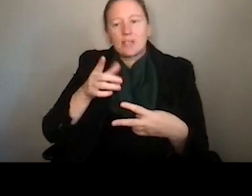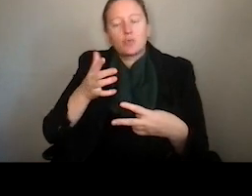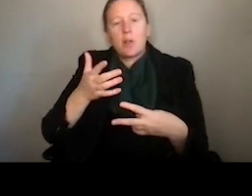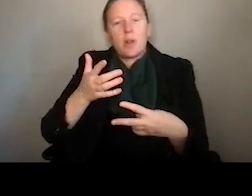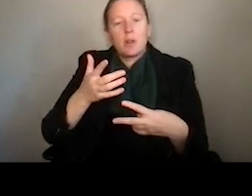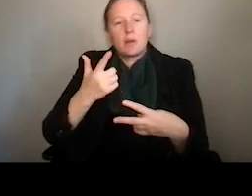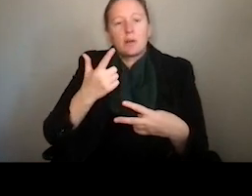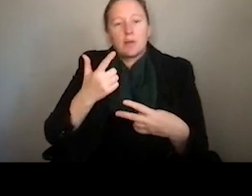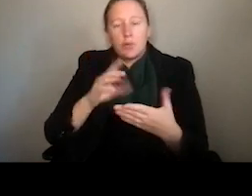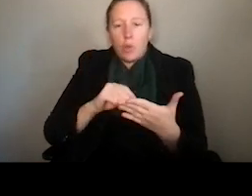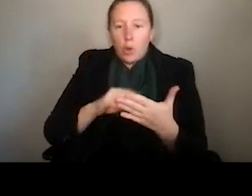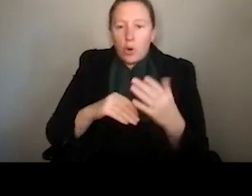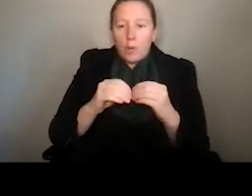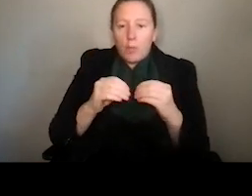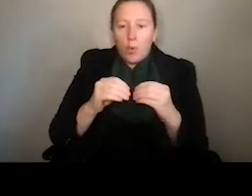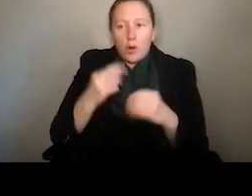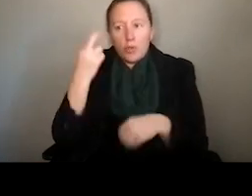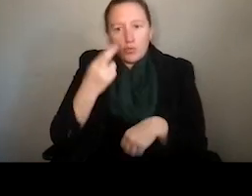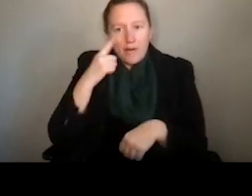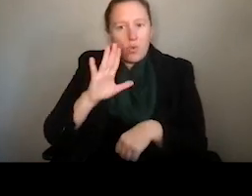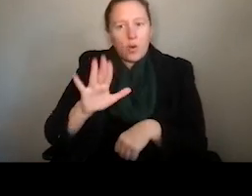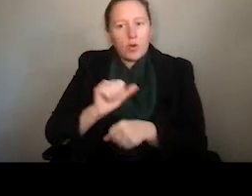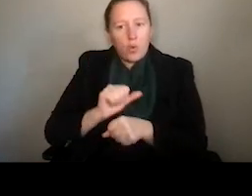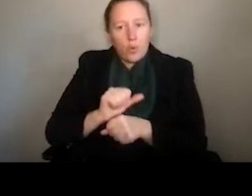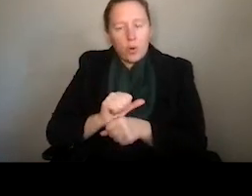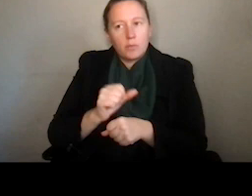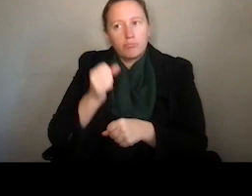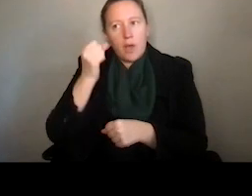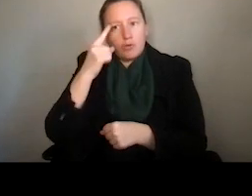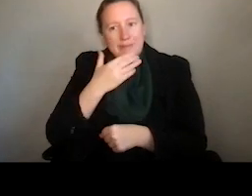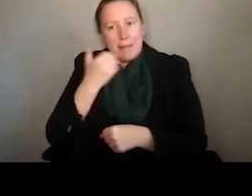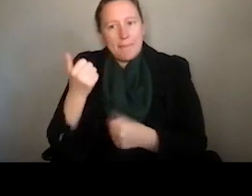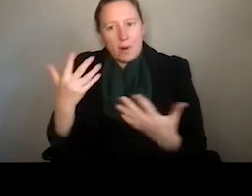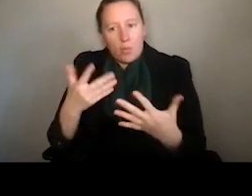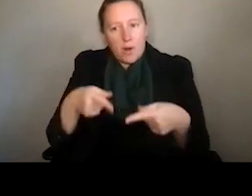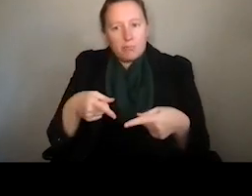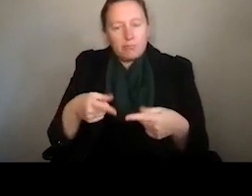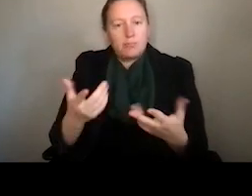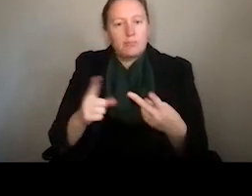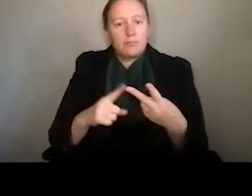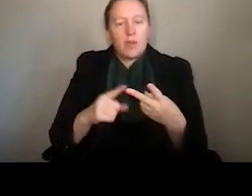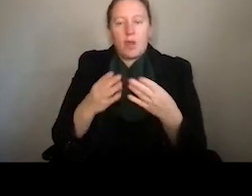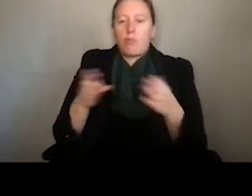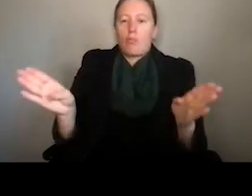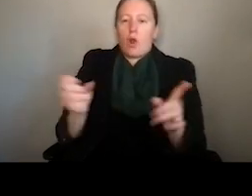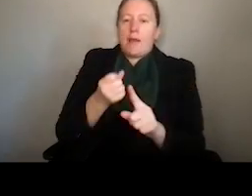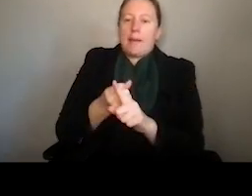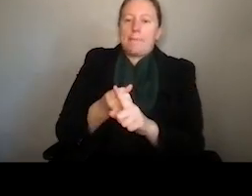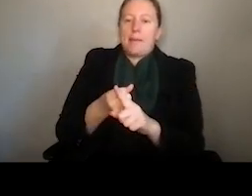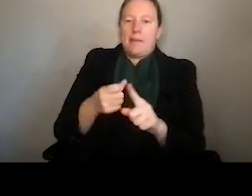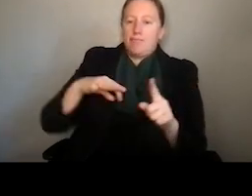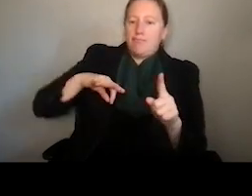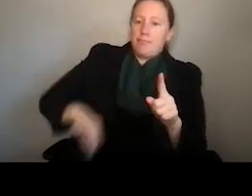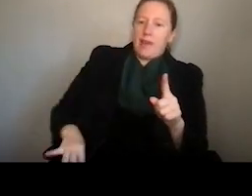advance knowledge, right? The fundamental reason for the work that you're likely doing. But what about broader impacts, right? The potential to benefit